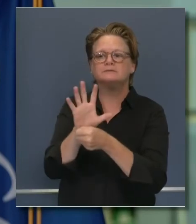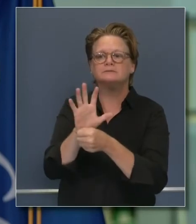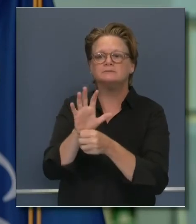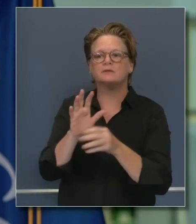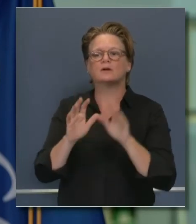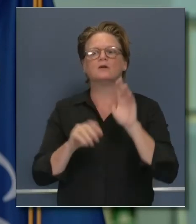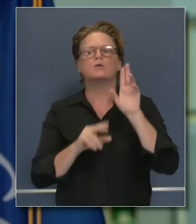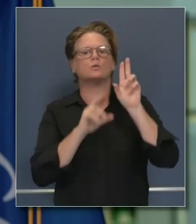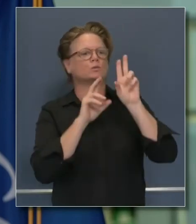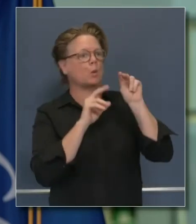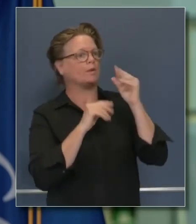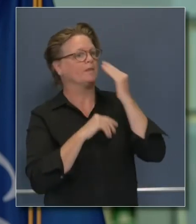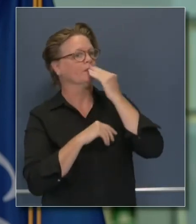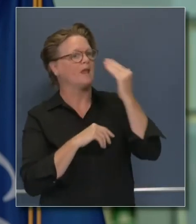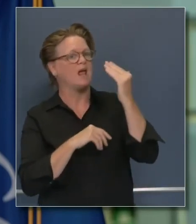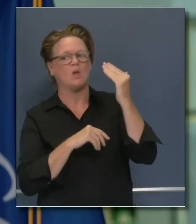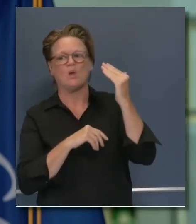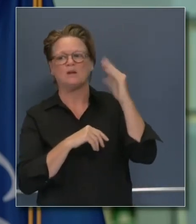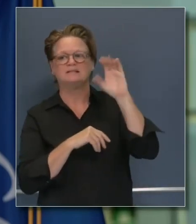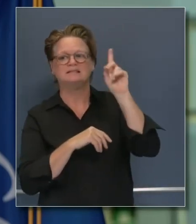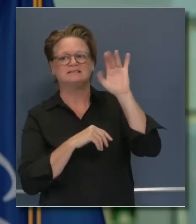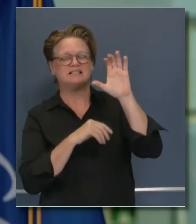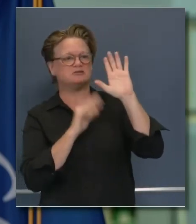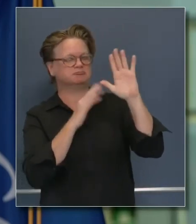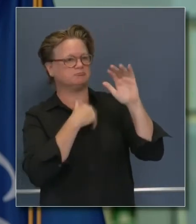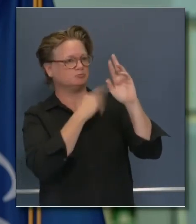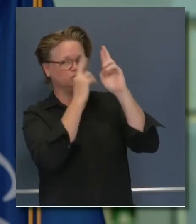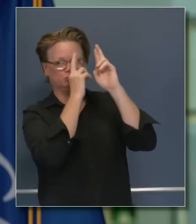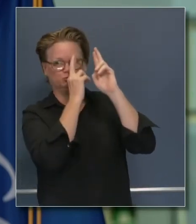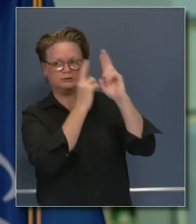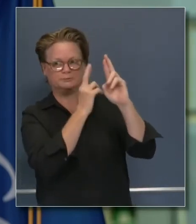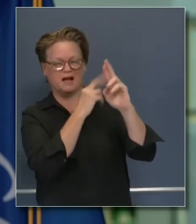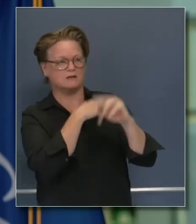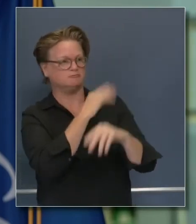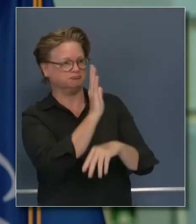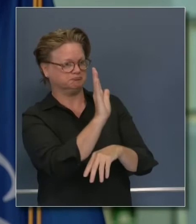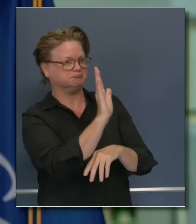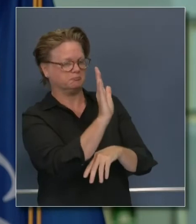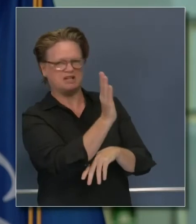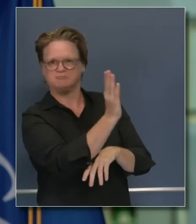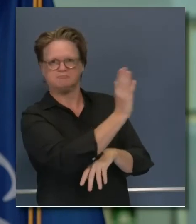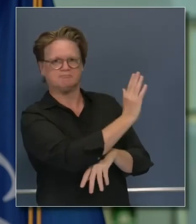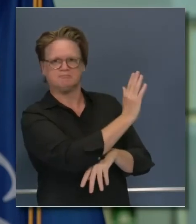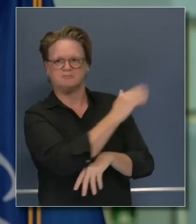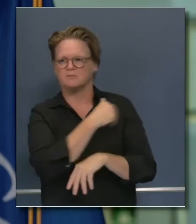no, that is not the policy guideline that we will embrace or adopt here in the state of California.